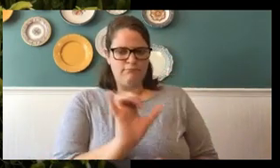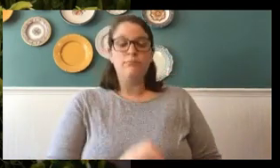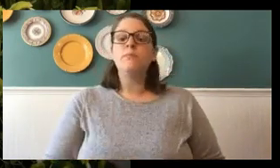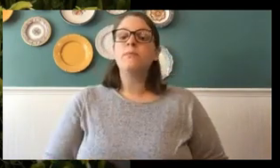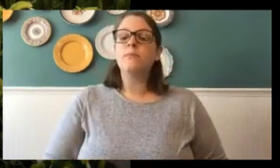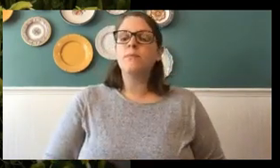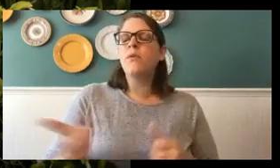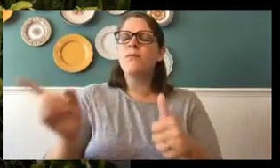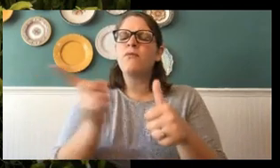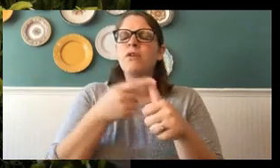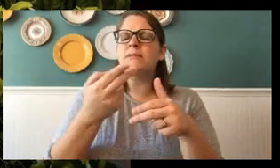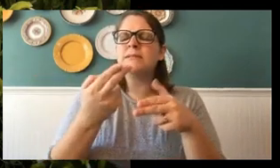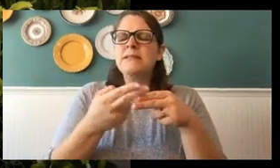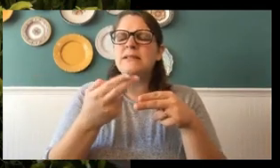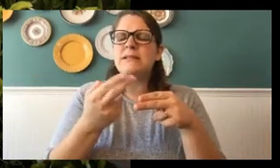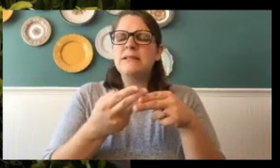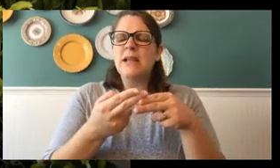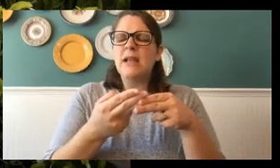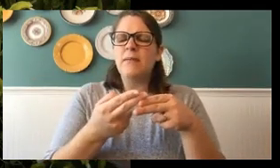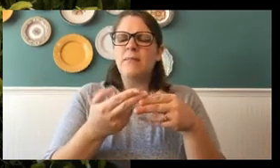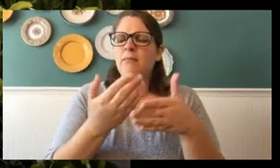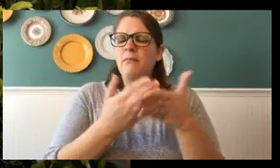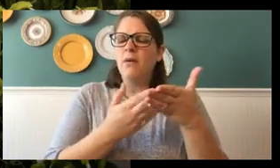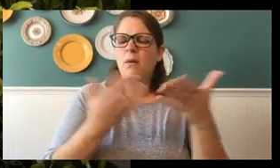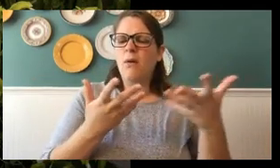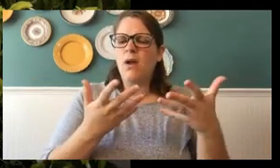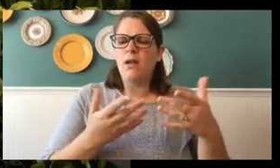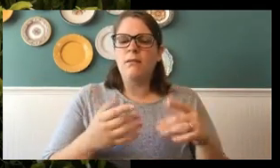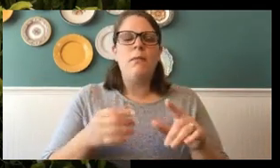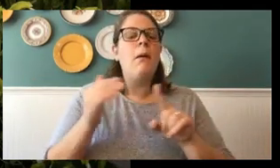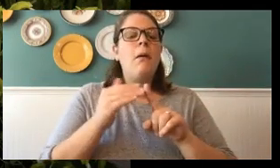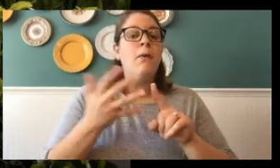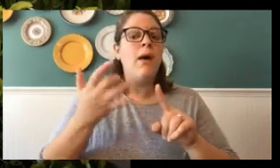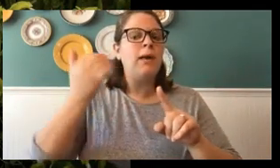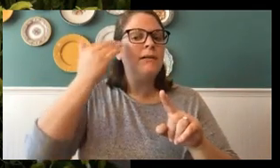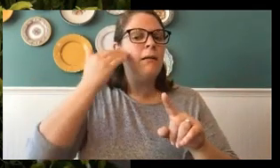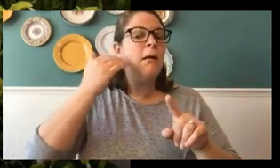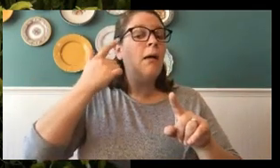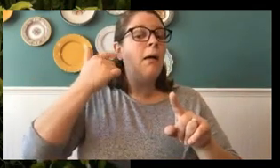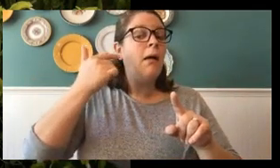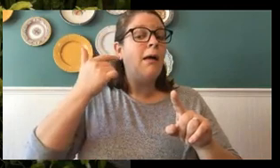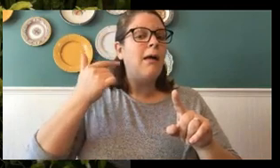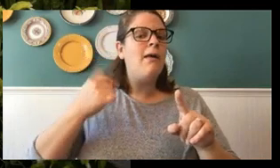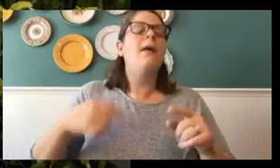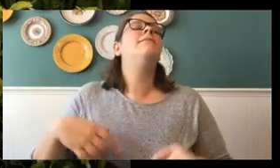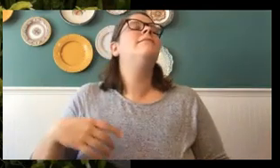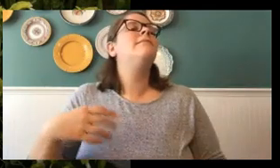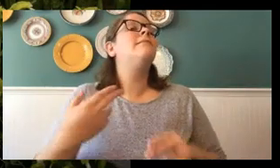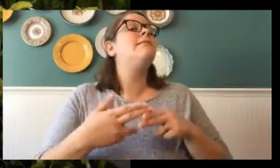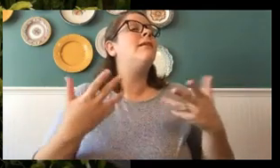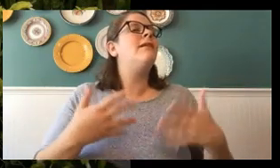first name of the insect's body? I'll give you a little hint. It's this big piece right here. It is called a...